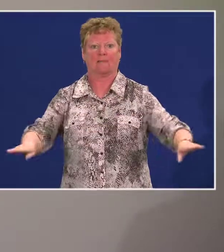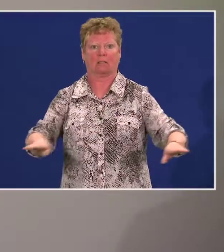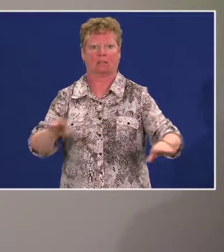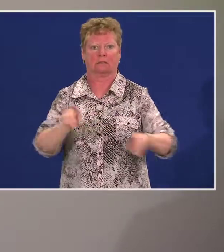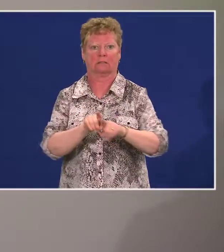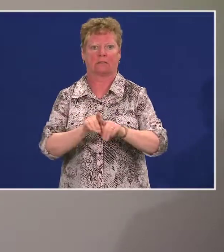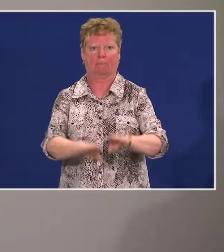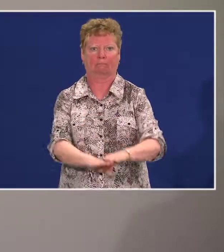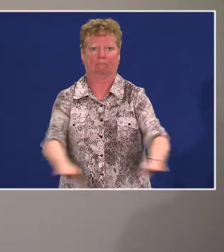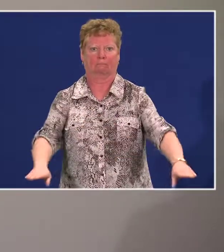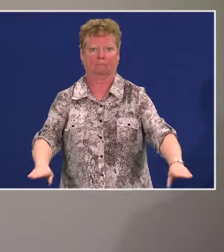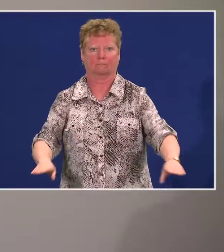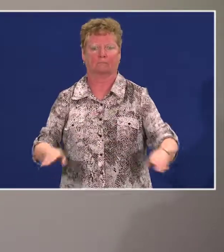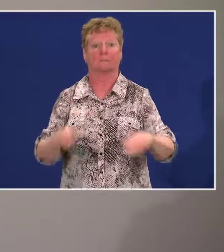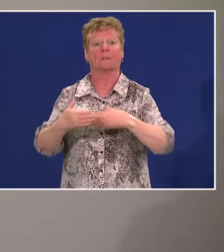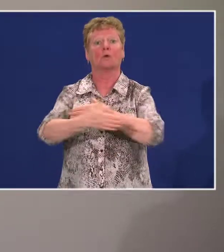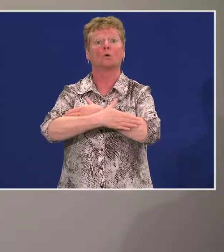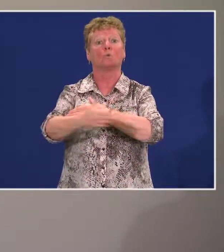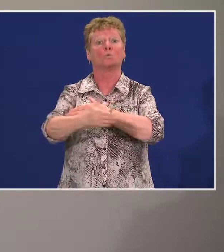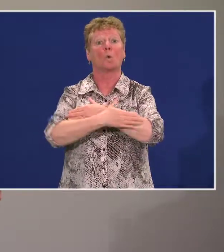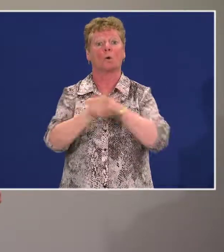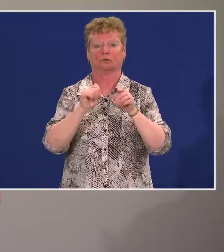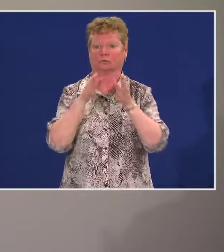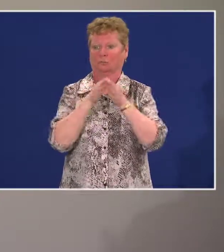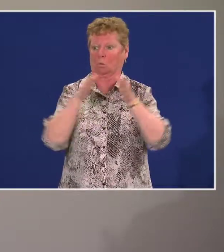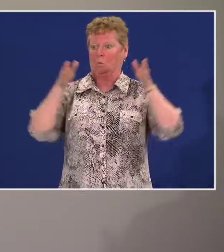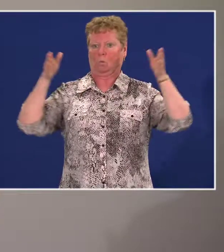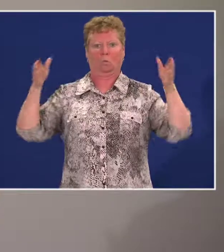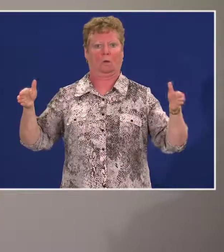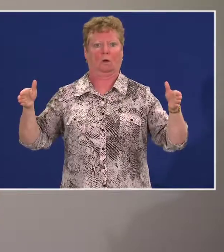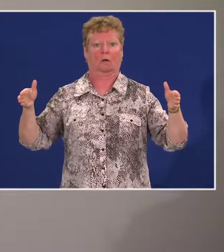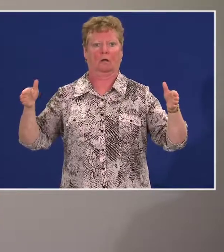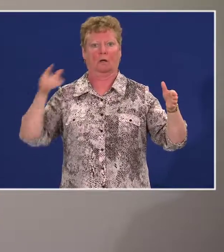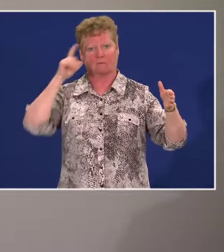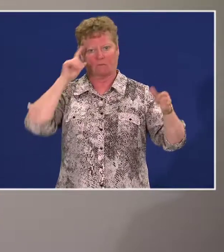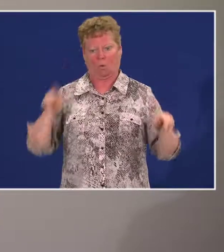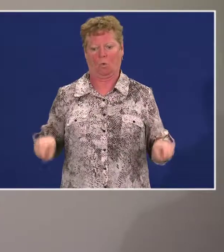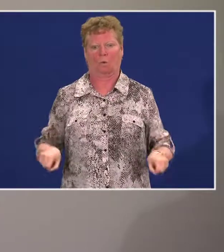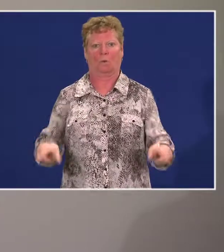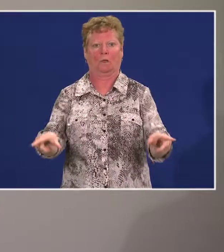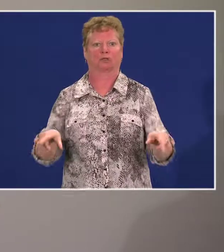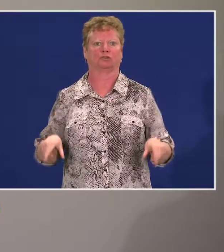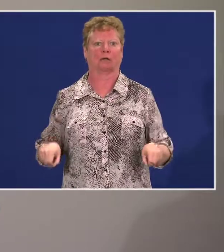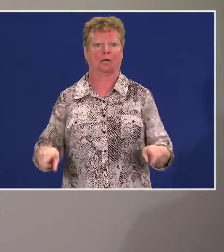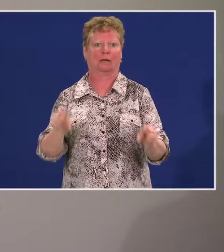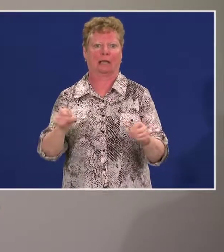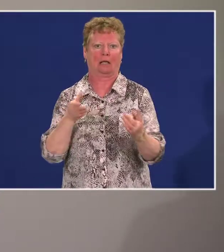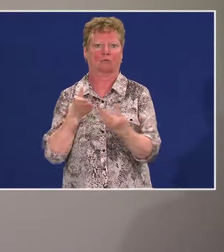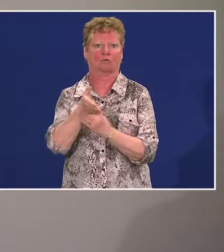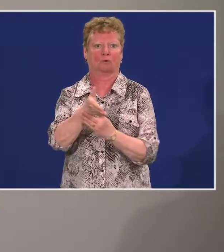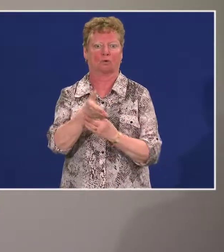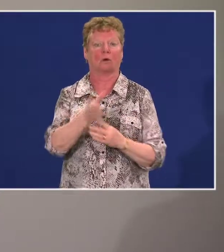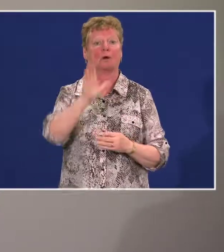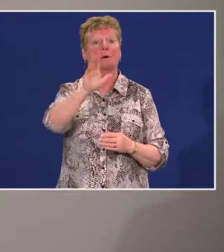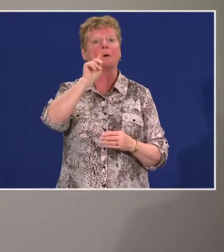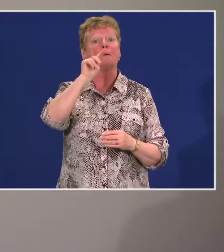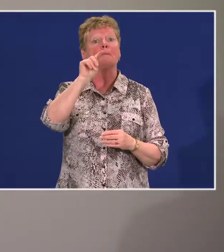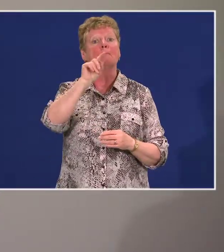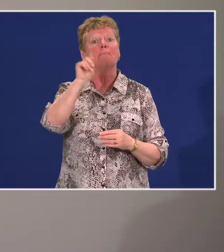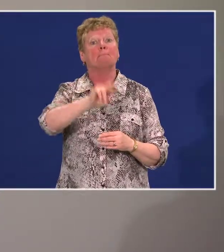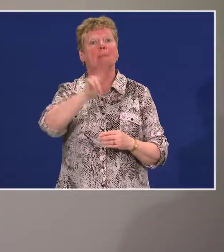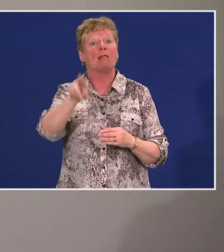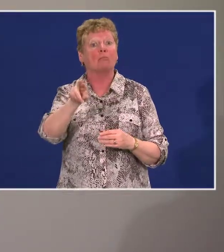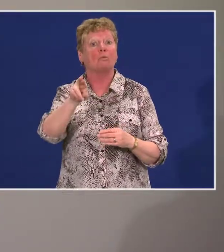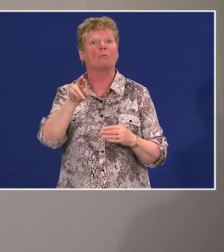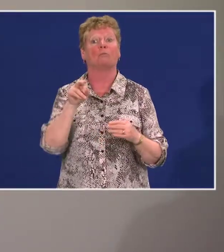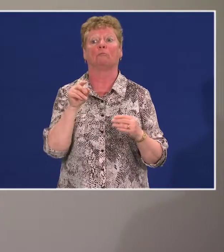doorways all have to be wide enough for a wheelchair to be able to get through. Your bathroom has to